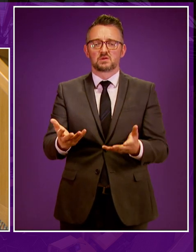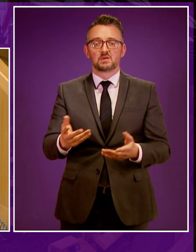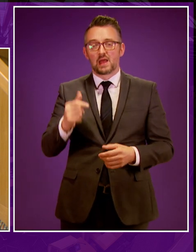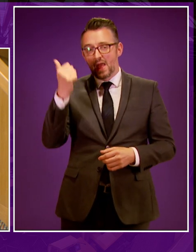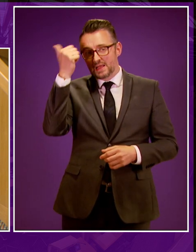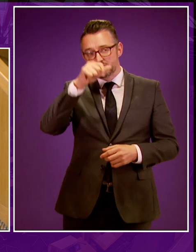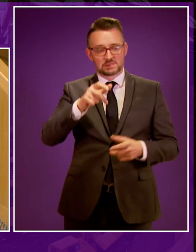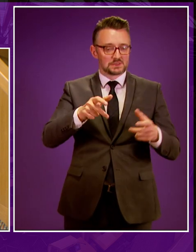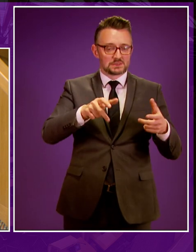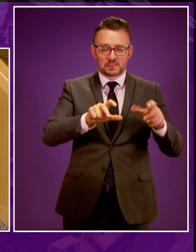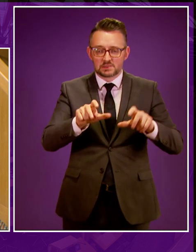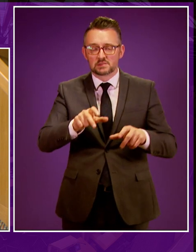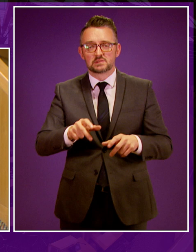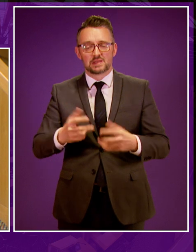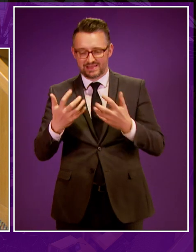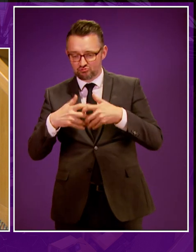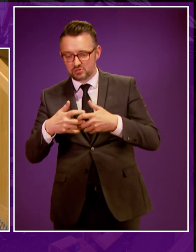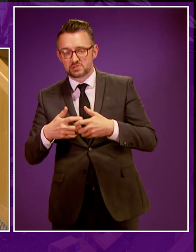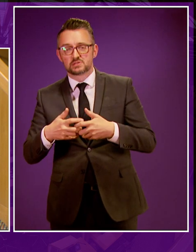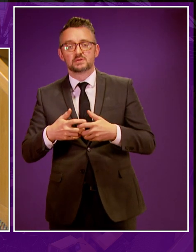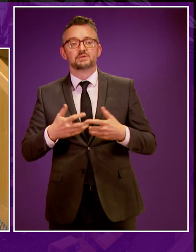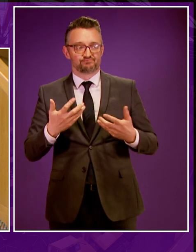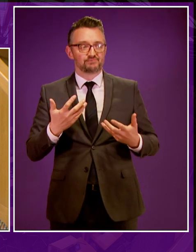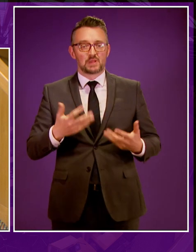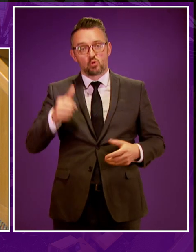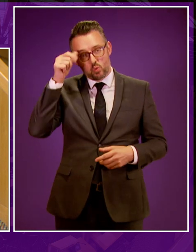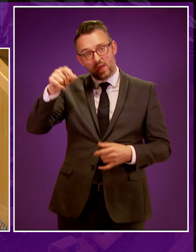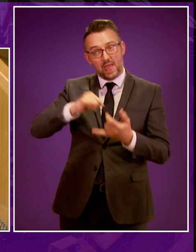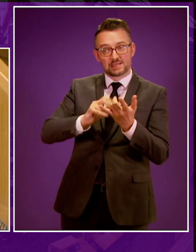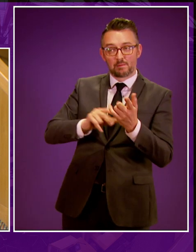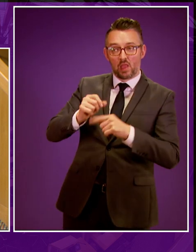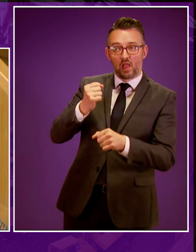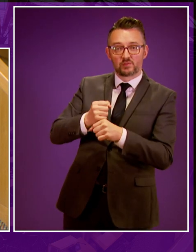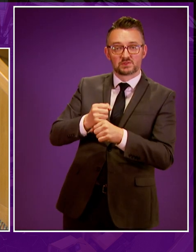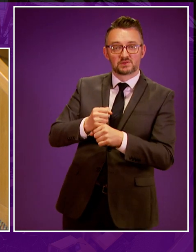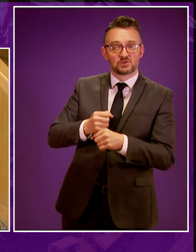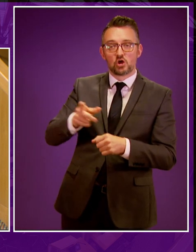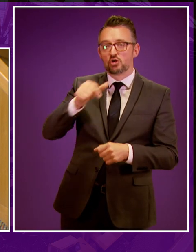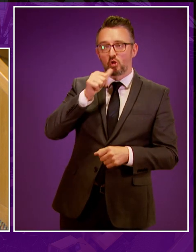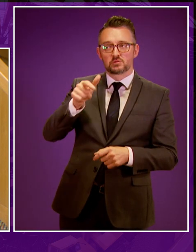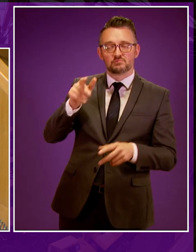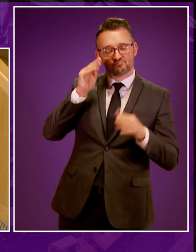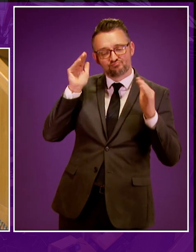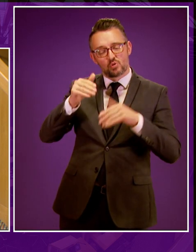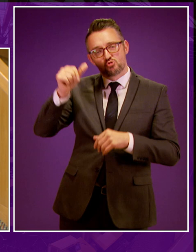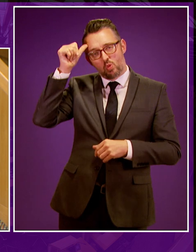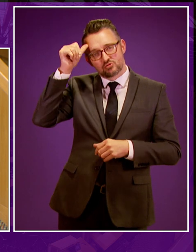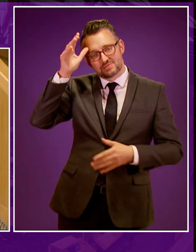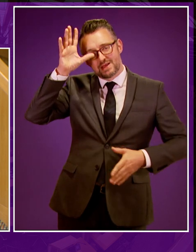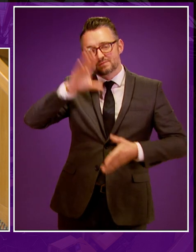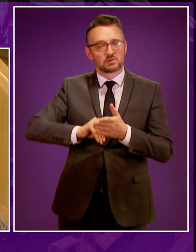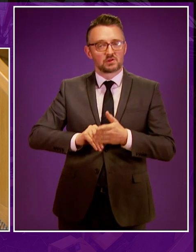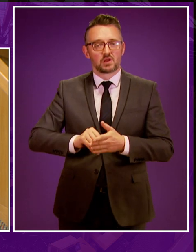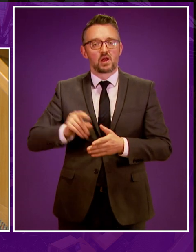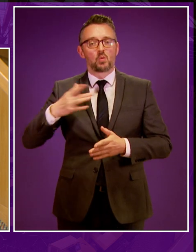Academics, scientists and engineers now know that the SNP government is not for knowledge and expertise and would put